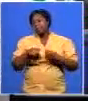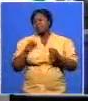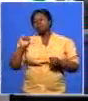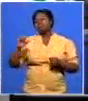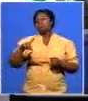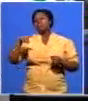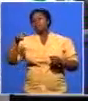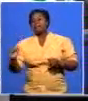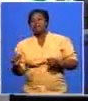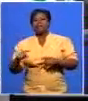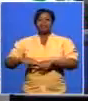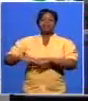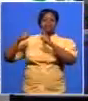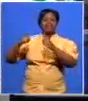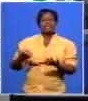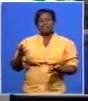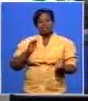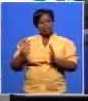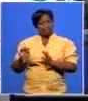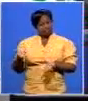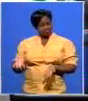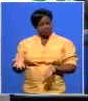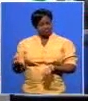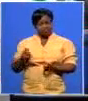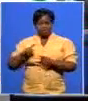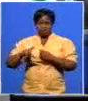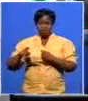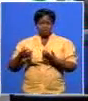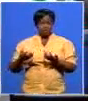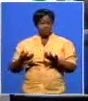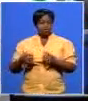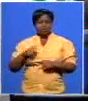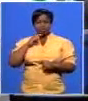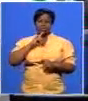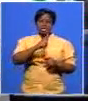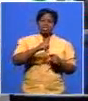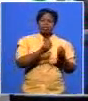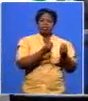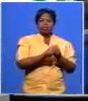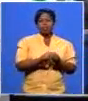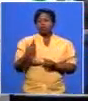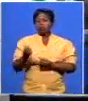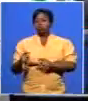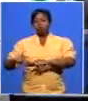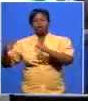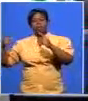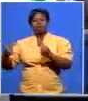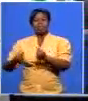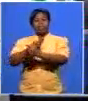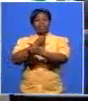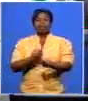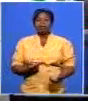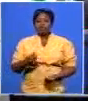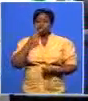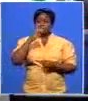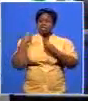doing being different from what you preach if you look at the campaign i mean you had lindu amazibuko